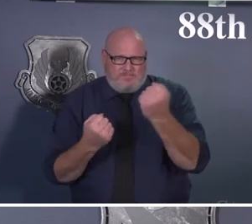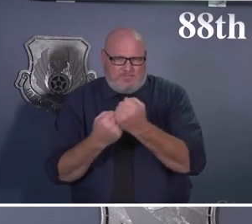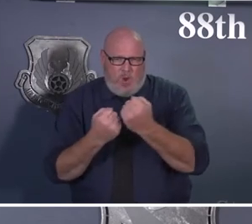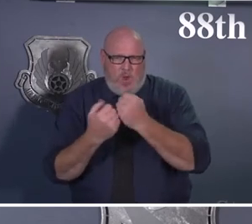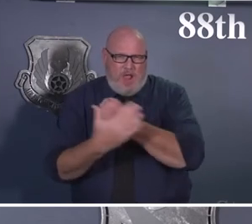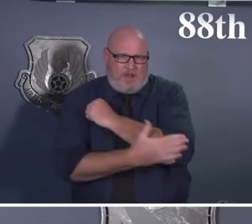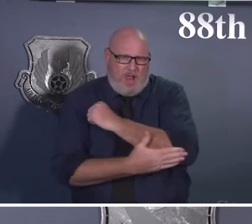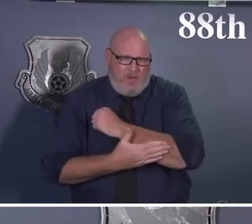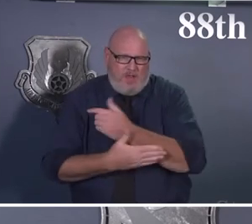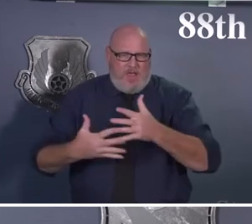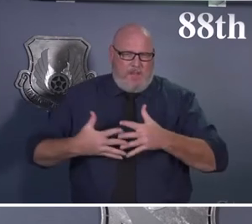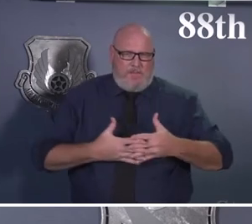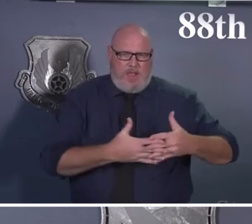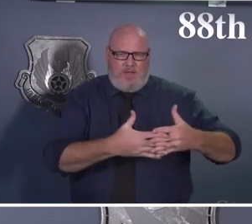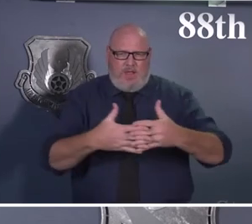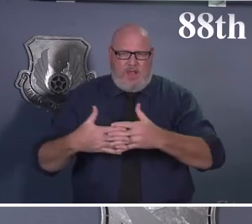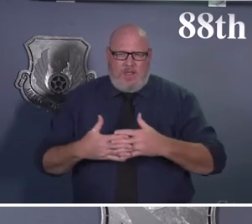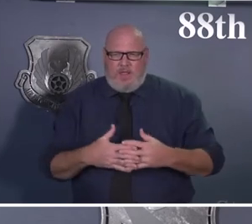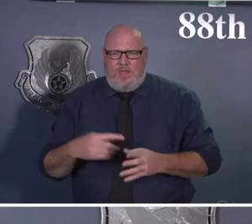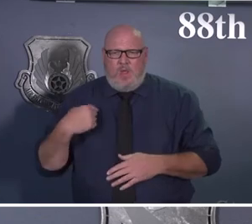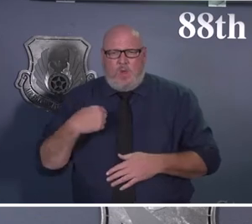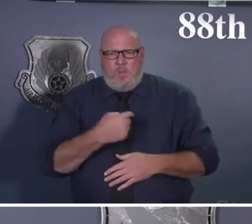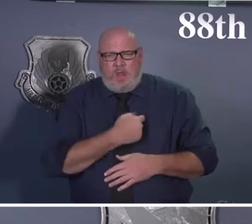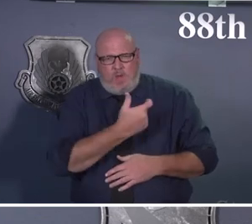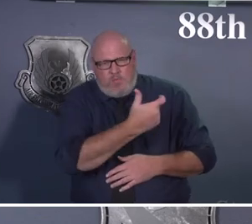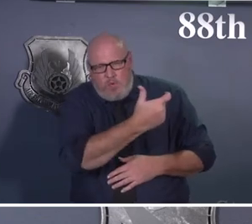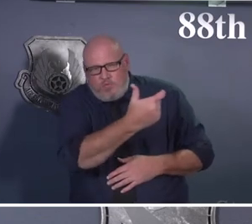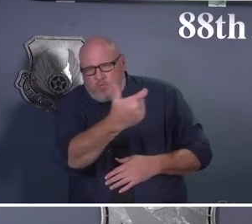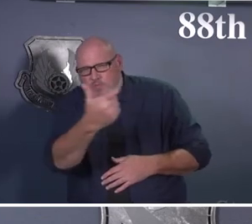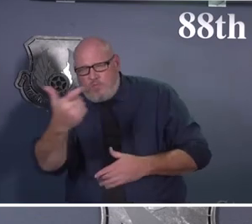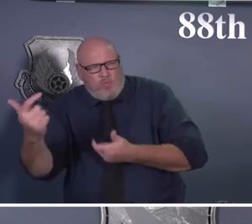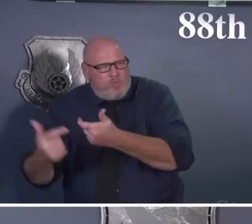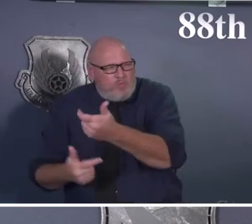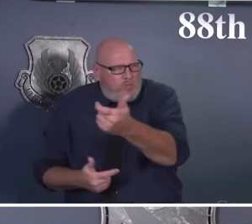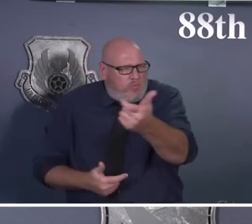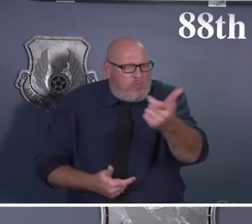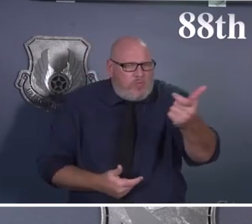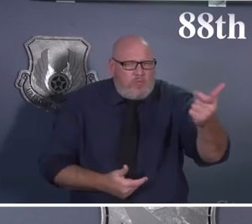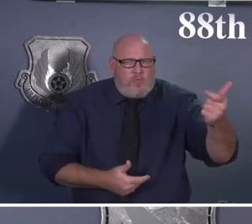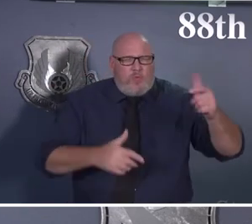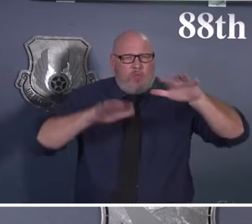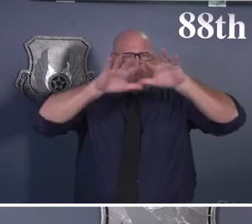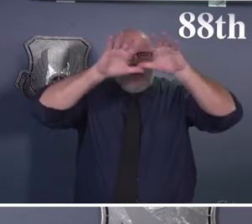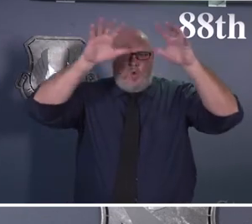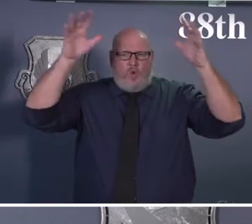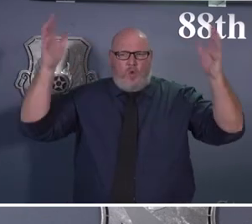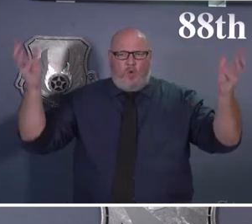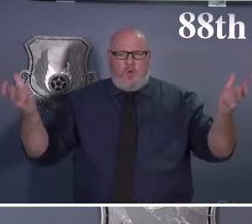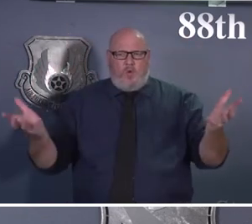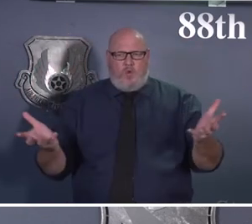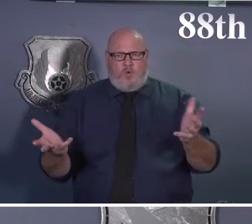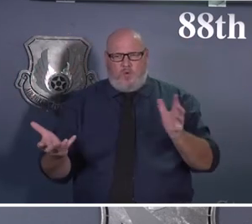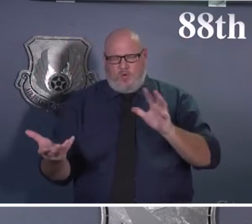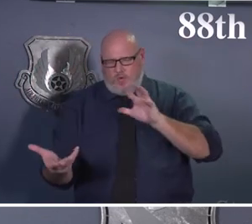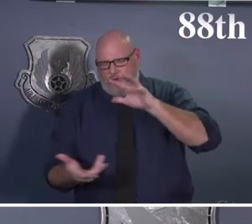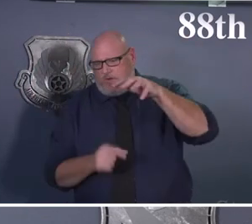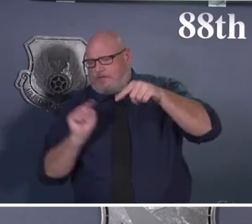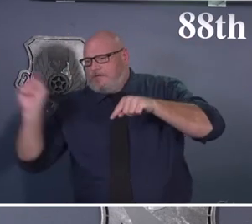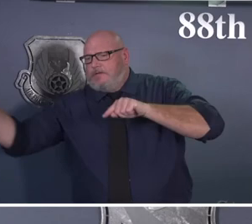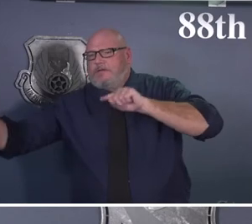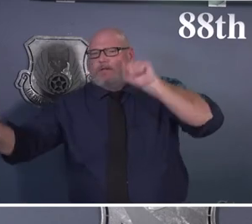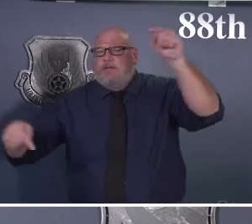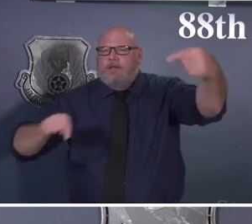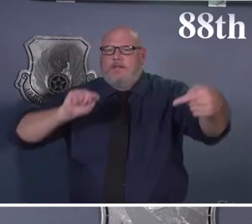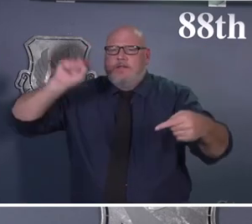events, we're seeing what's going on, and we know that we need to be ready at a moment's notice. You never know when that call is going to come in. And